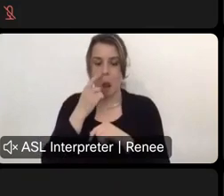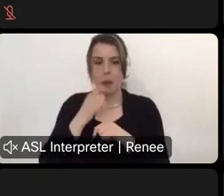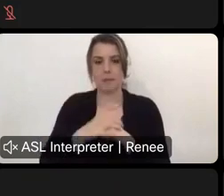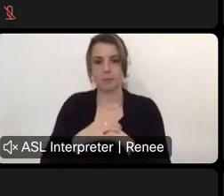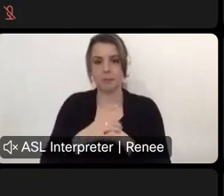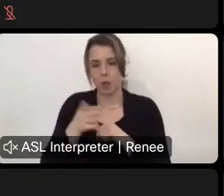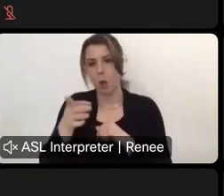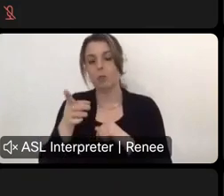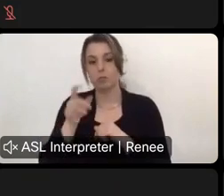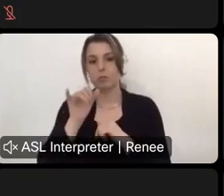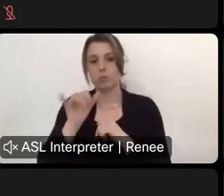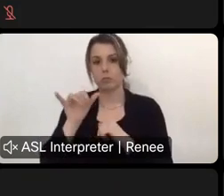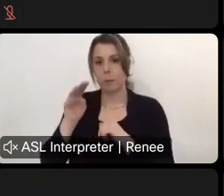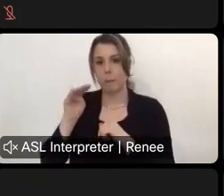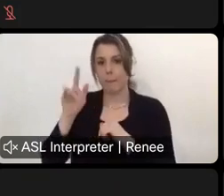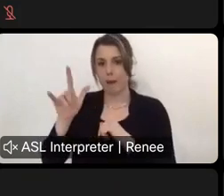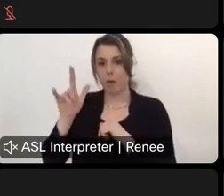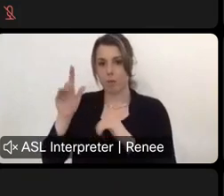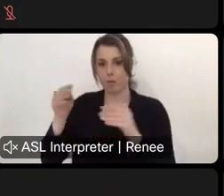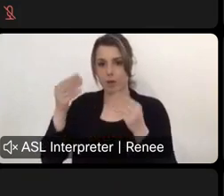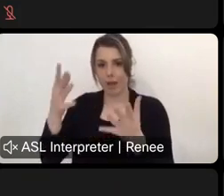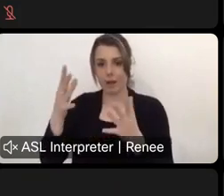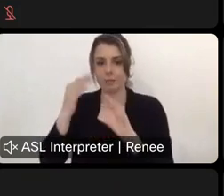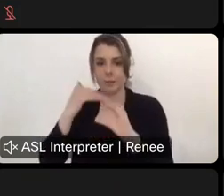Oh, there you go. Thank you, Michael, for providing that on there.